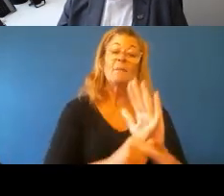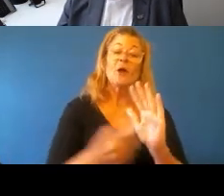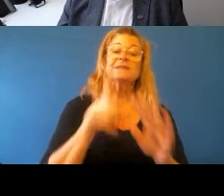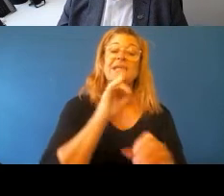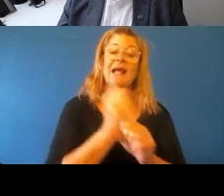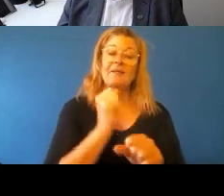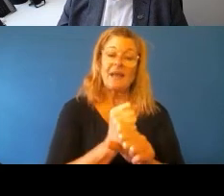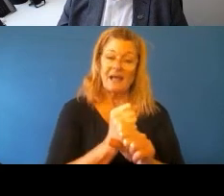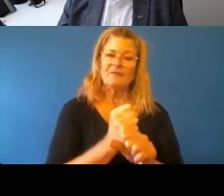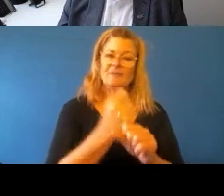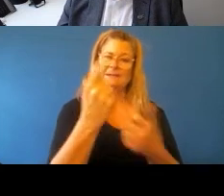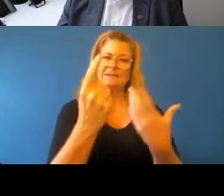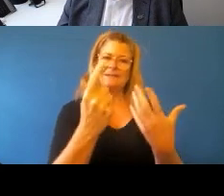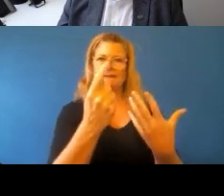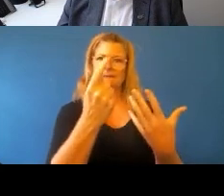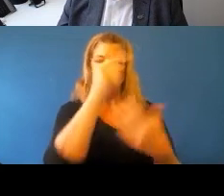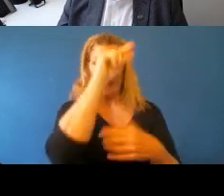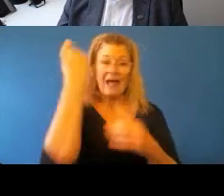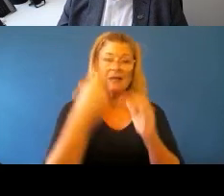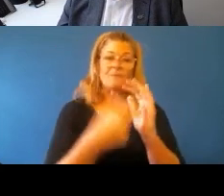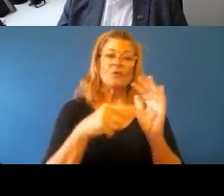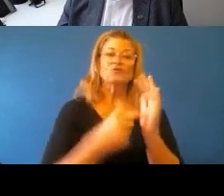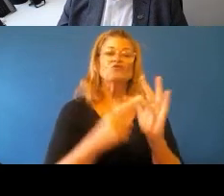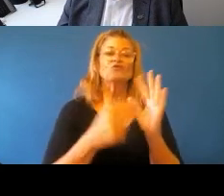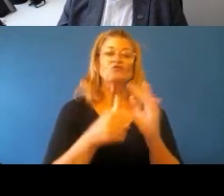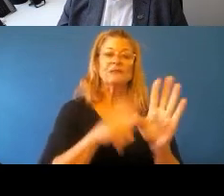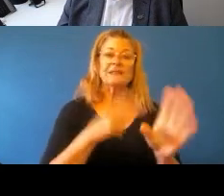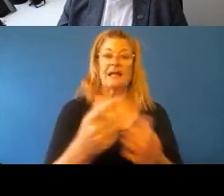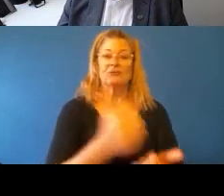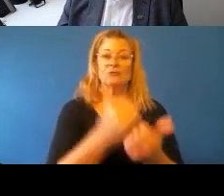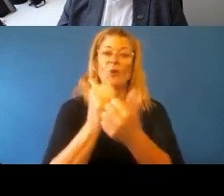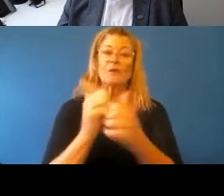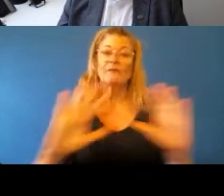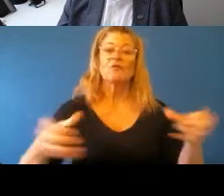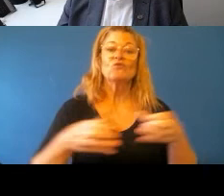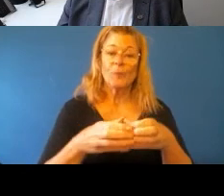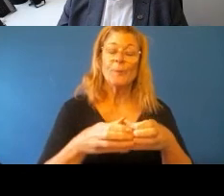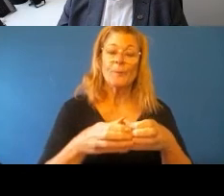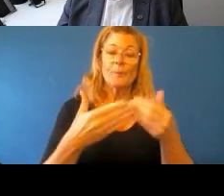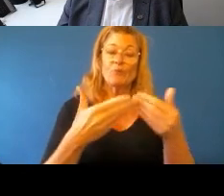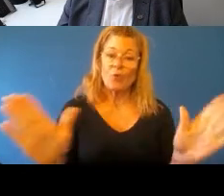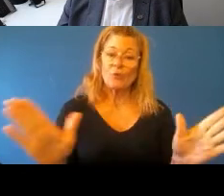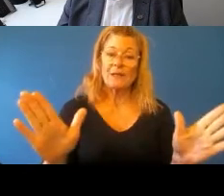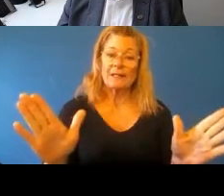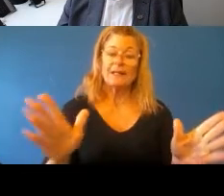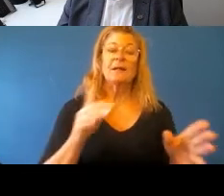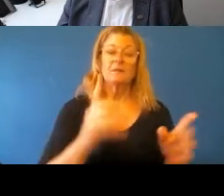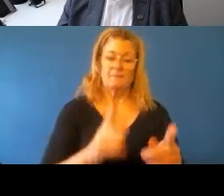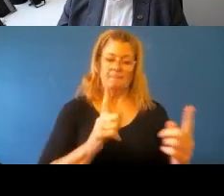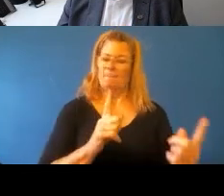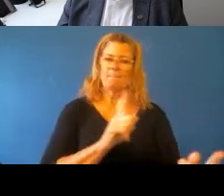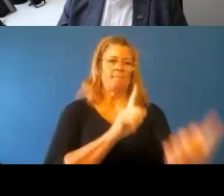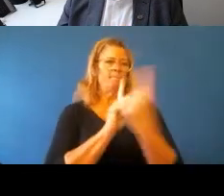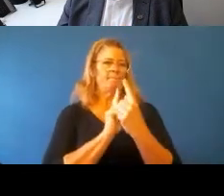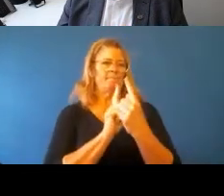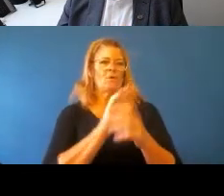treaty and the support of self-determination broadly met with what we were doing operationally. And it's almost, you know, it really